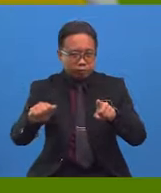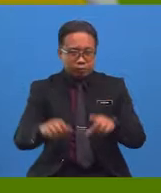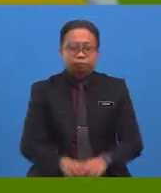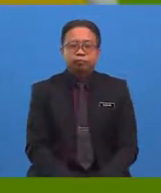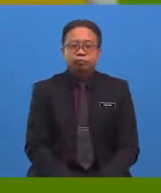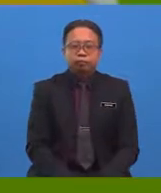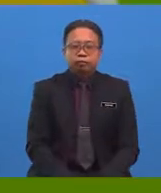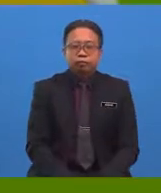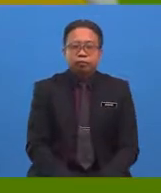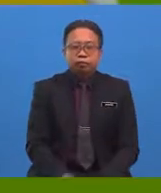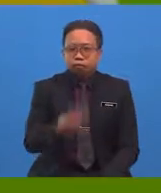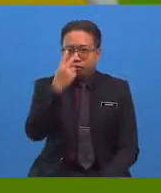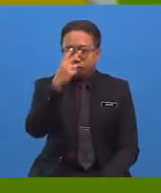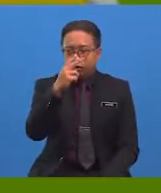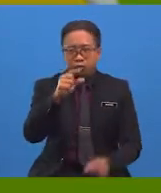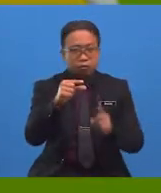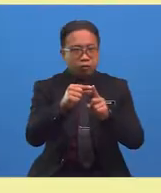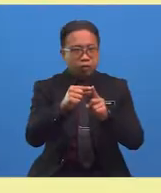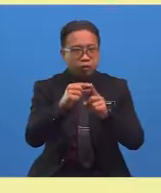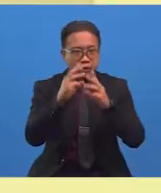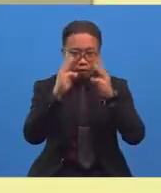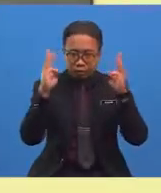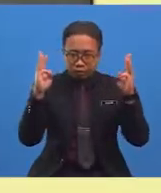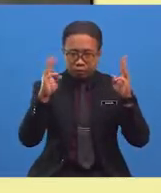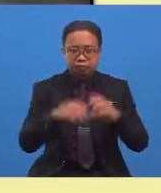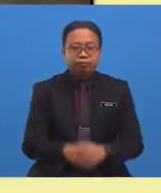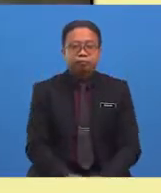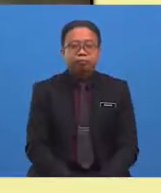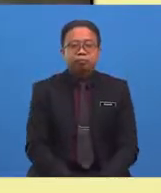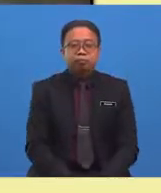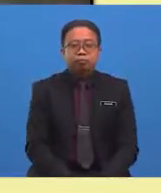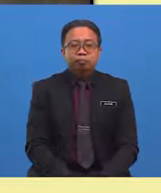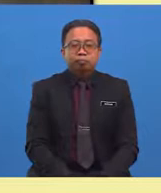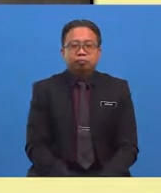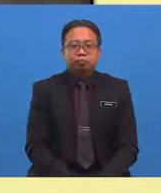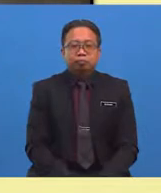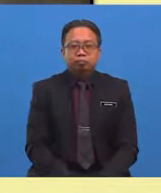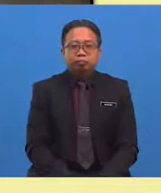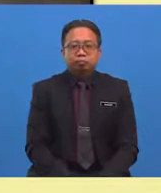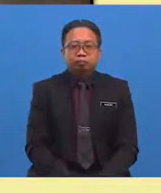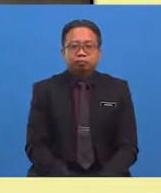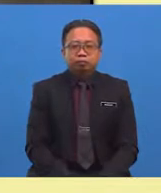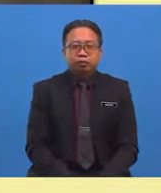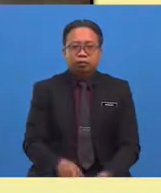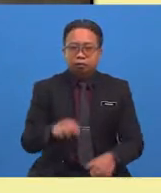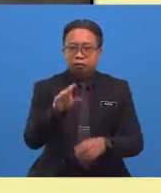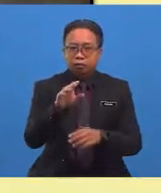eyes wide open. Our first stop is Phillip Island.